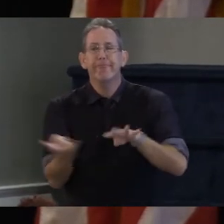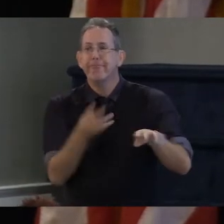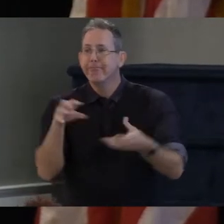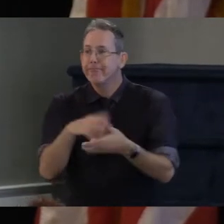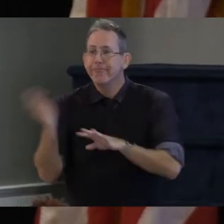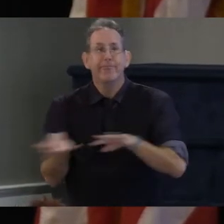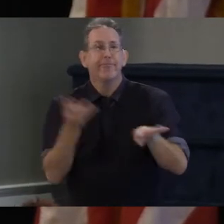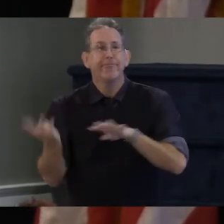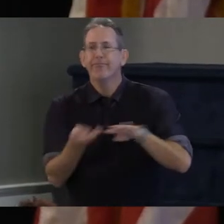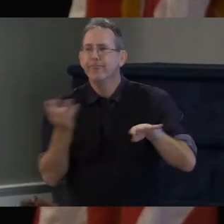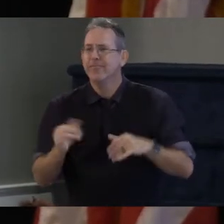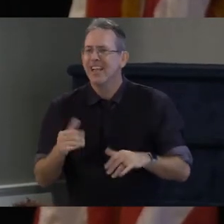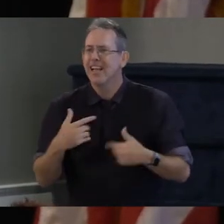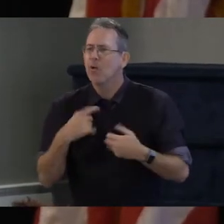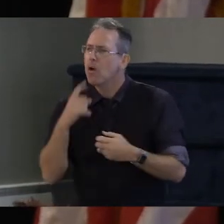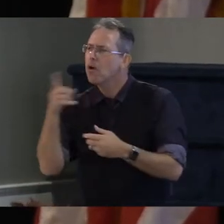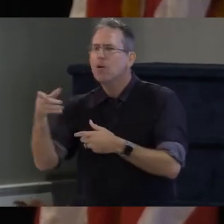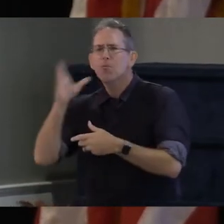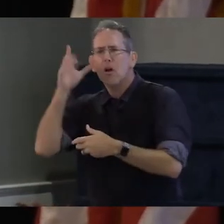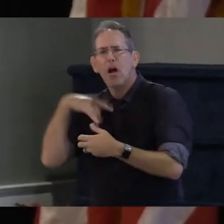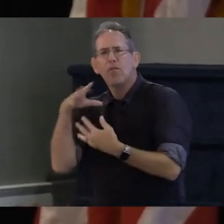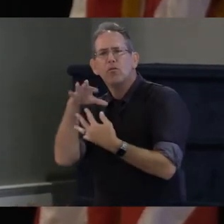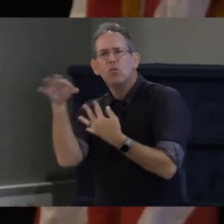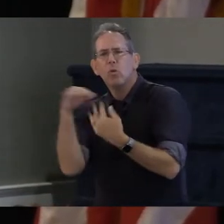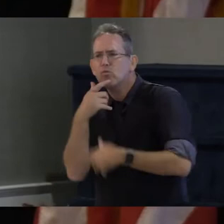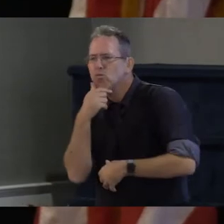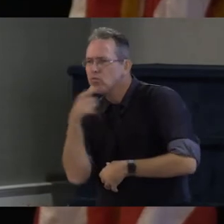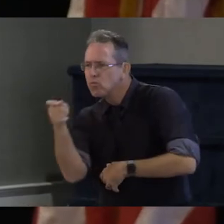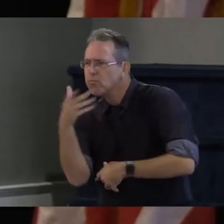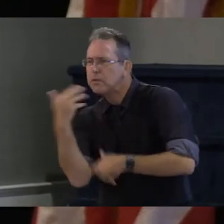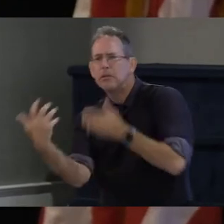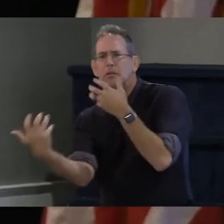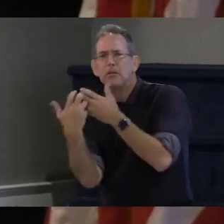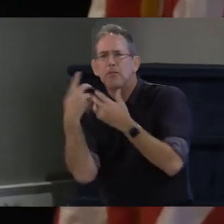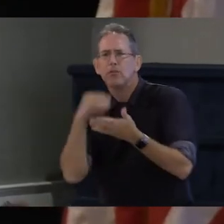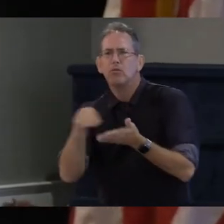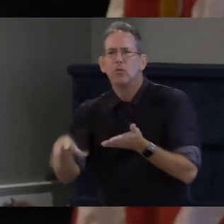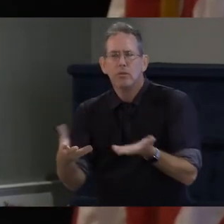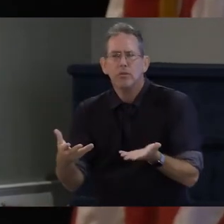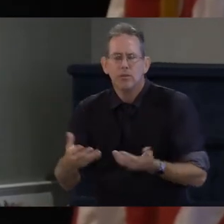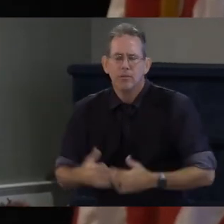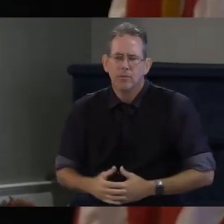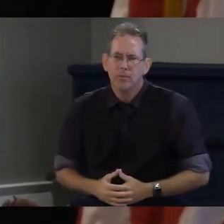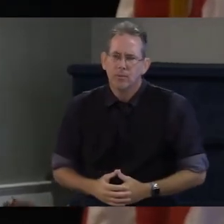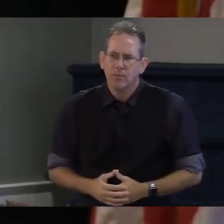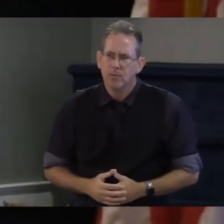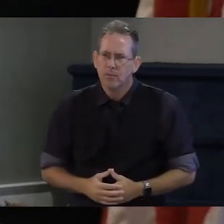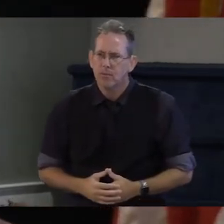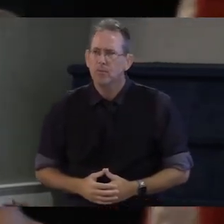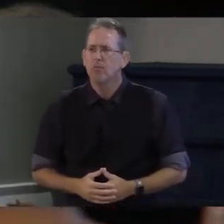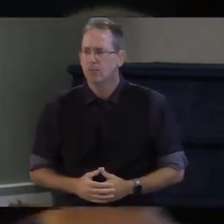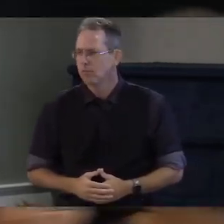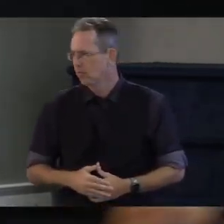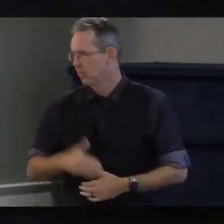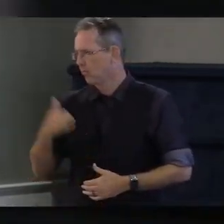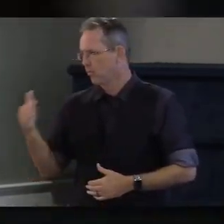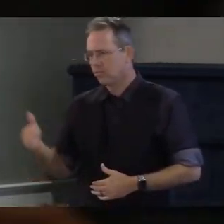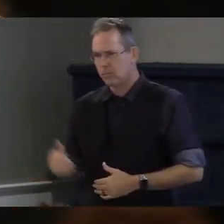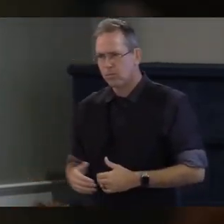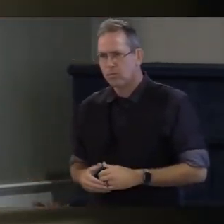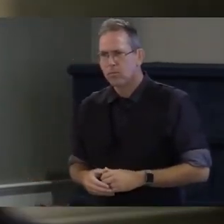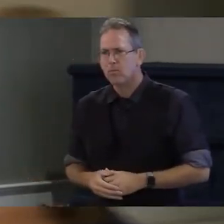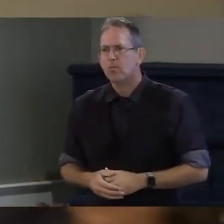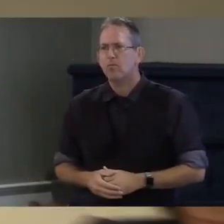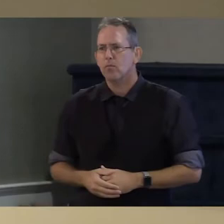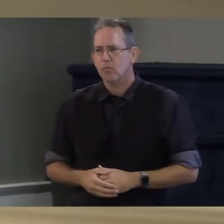children in the best way that that child needs Liam we'll start with you for this question